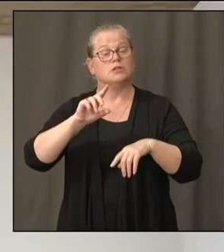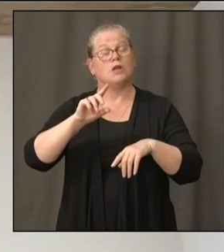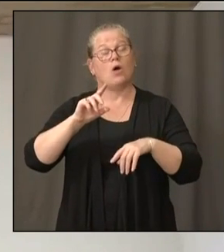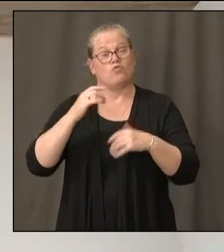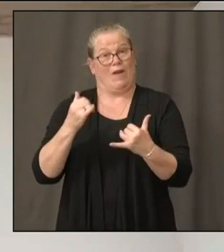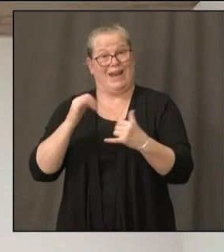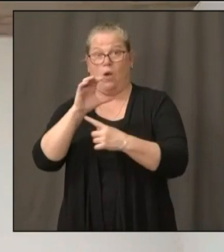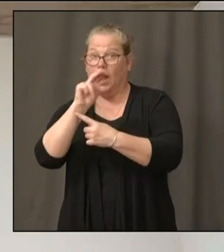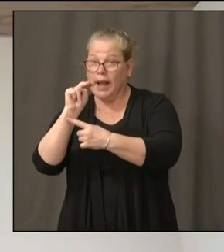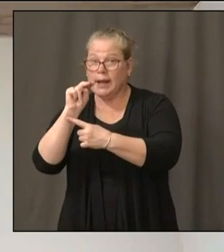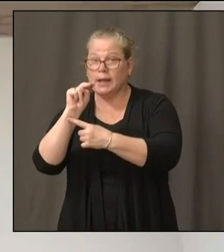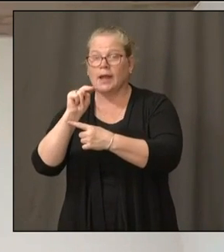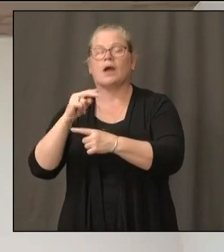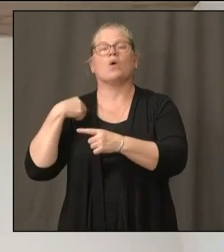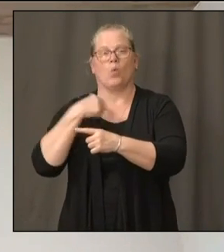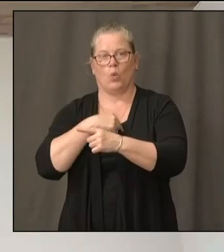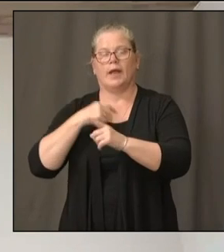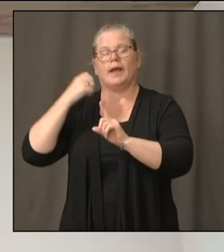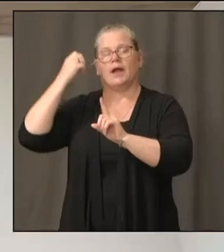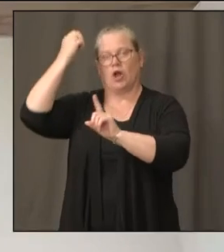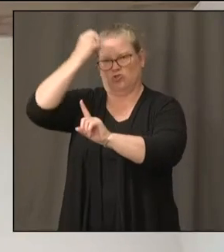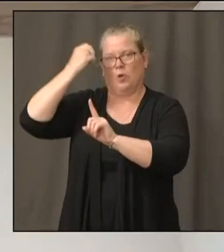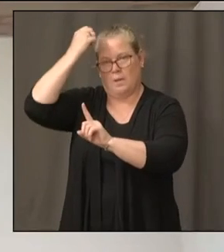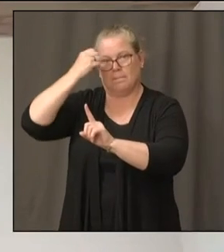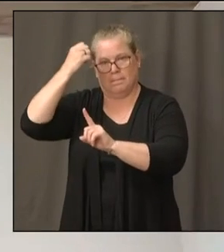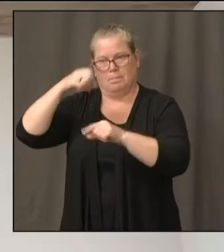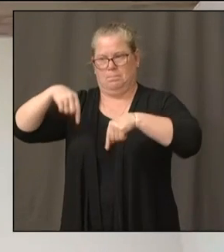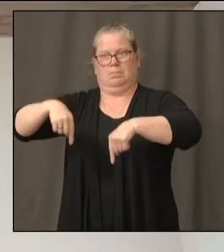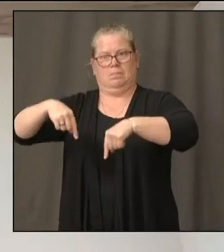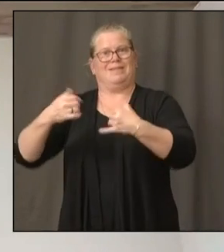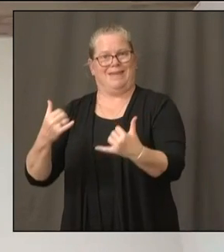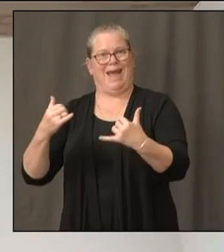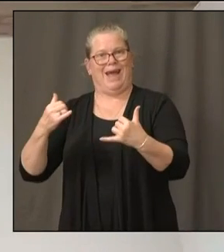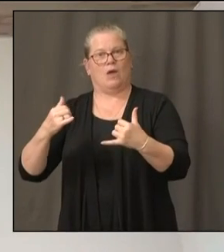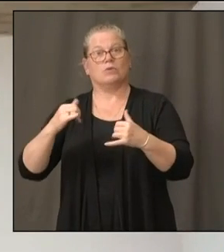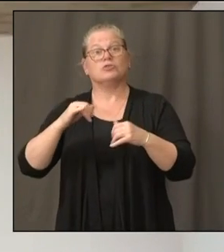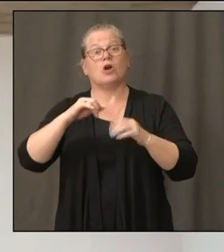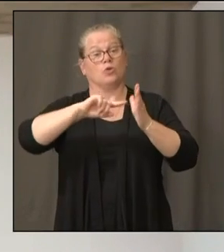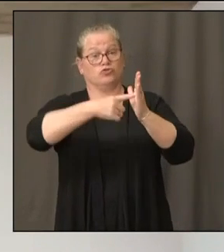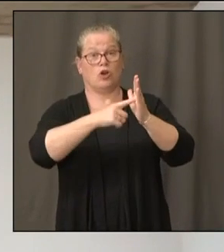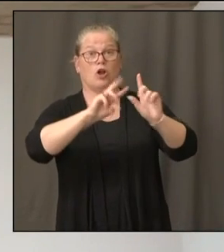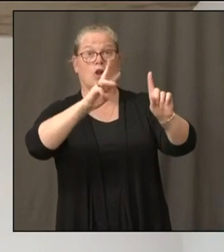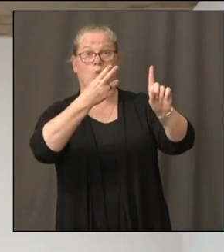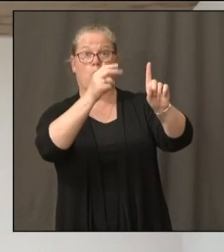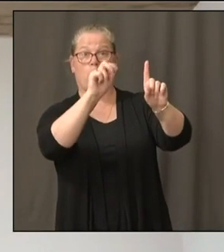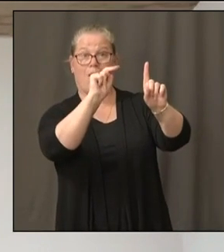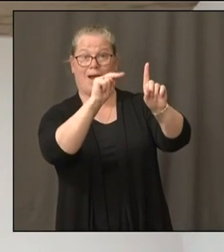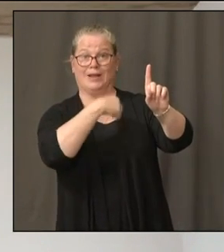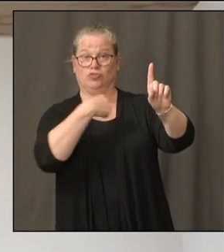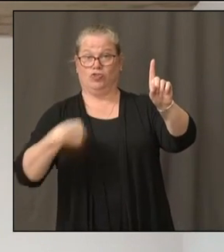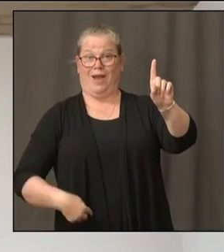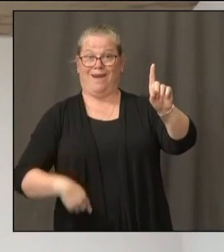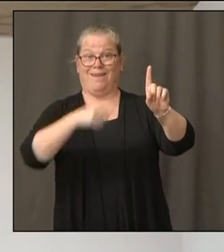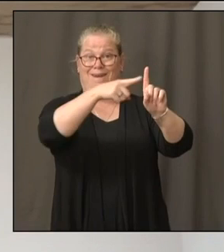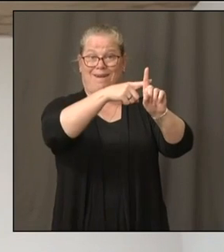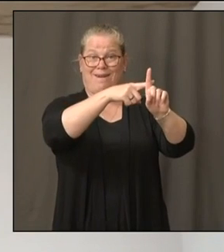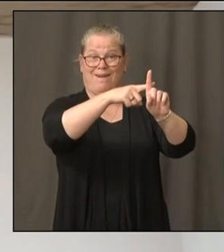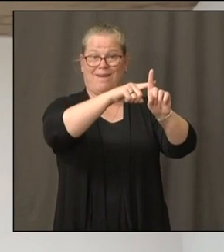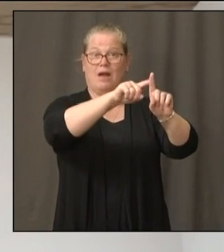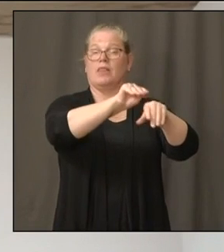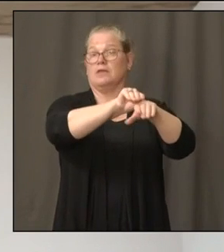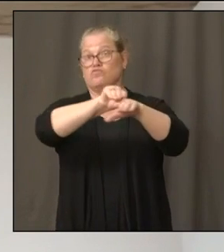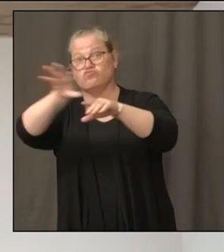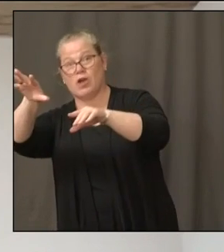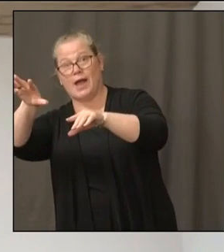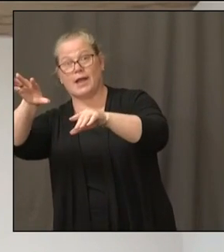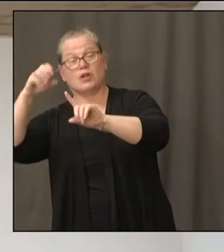to Europe, from Europe to New York City. And then from New York City to New Jersey and Connecticut